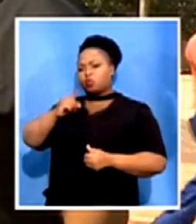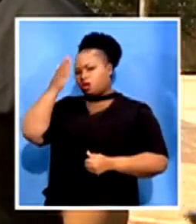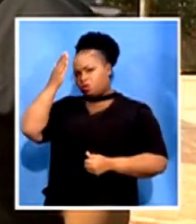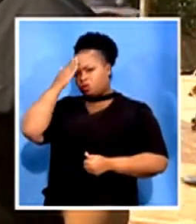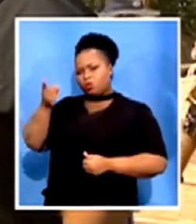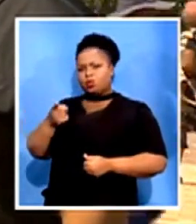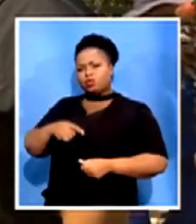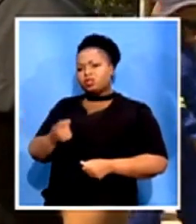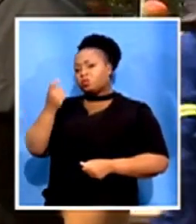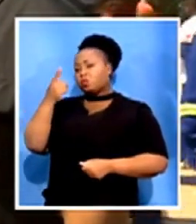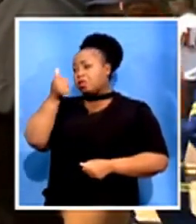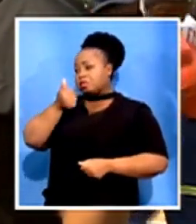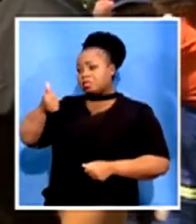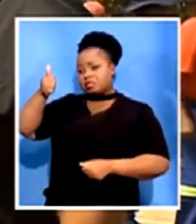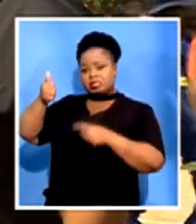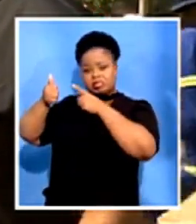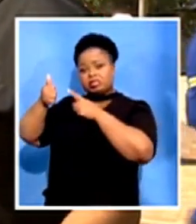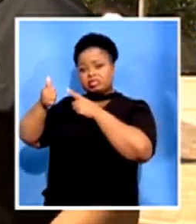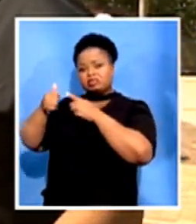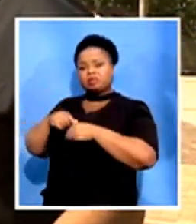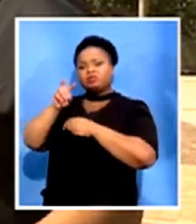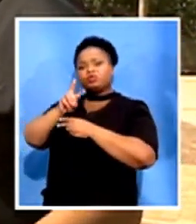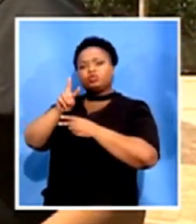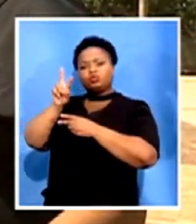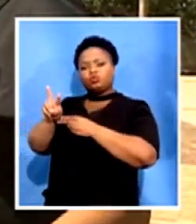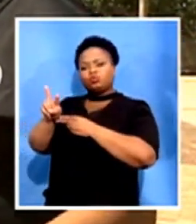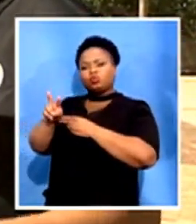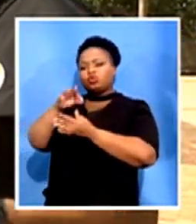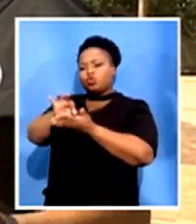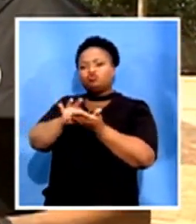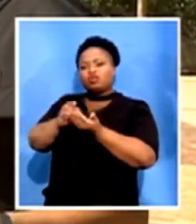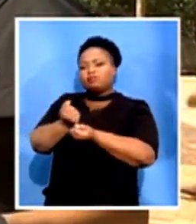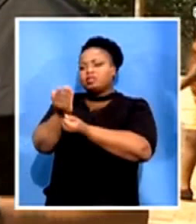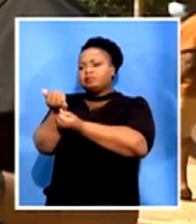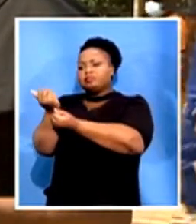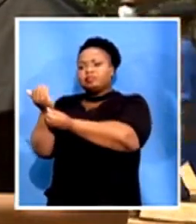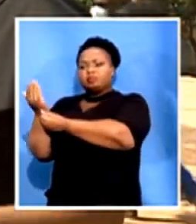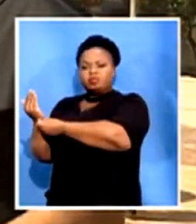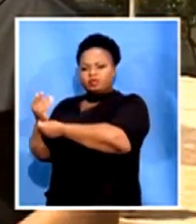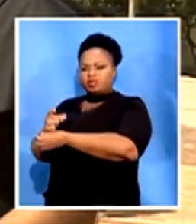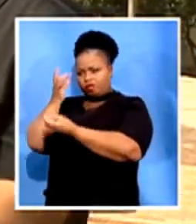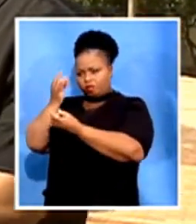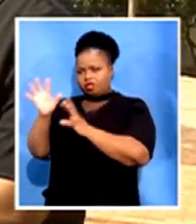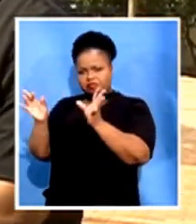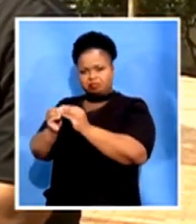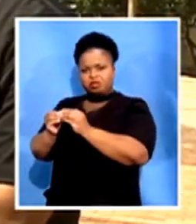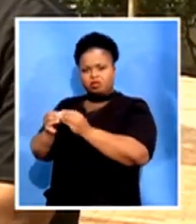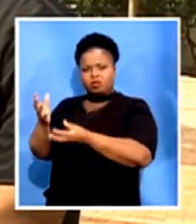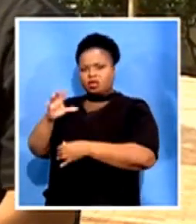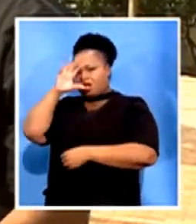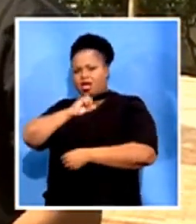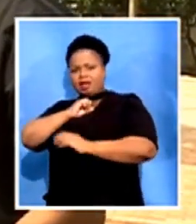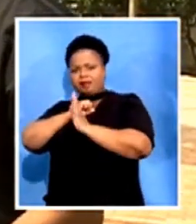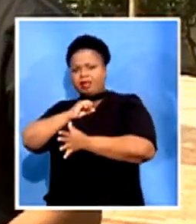out about 22 contracts. Therefore, all that information we have, we are not just speculating. We are working on the basis of facts